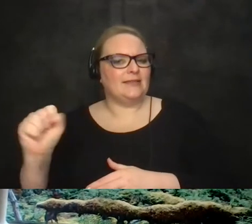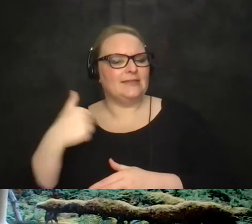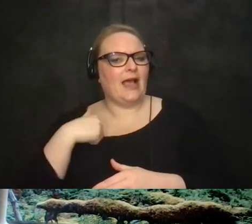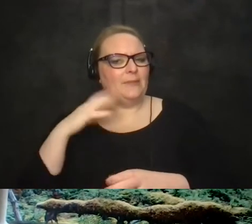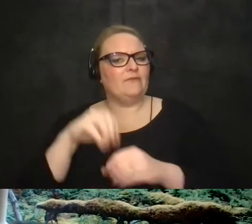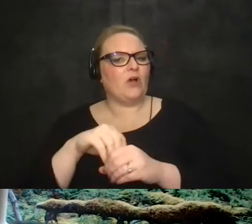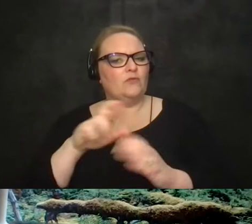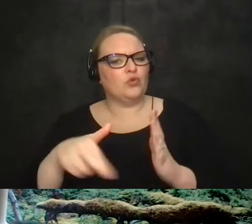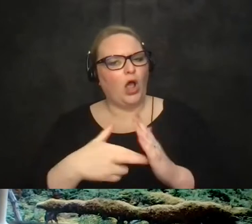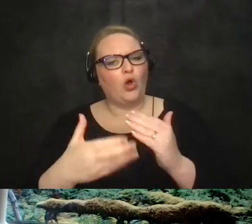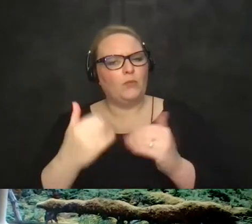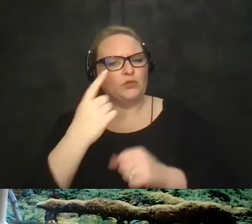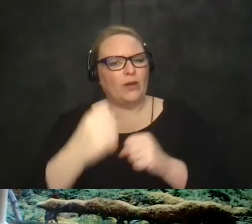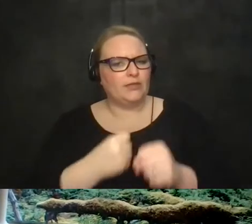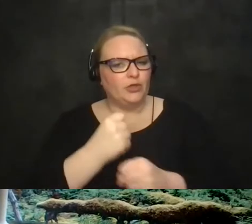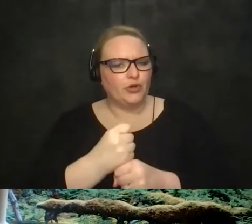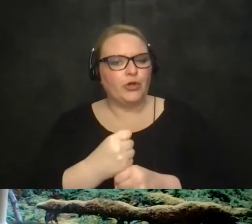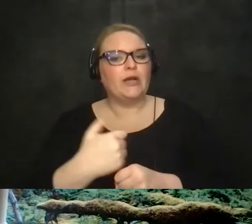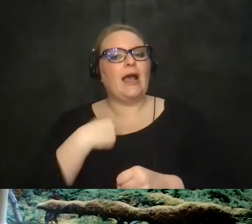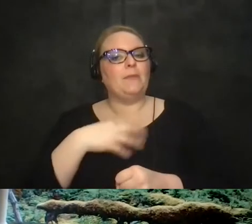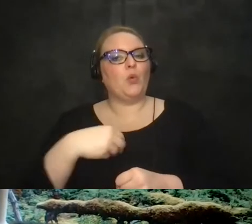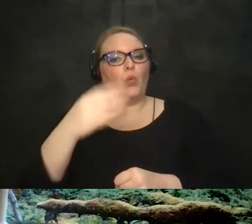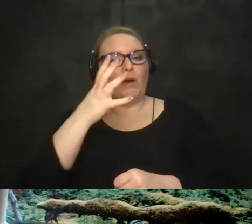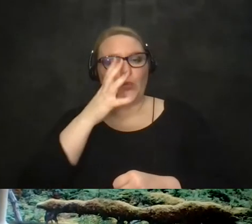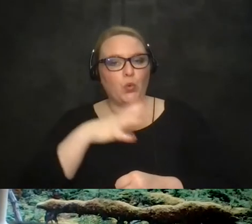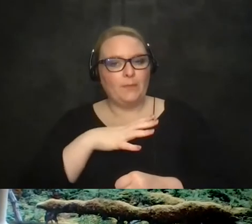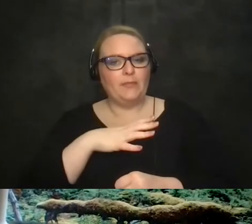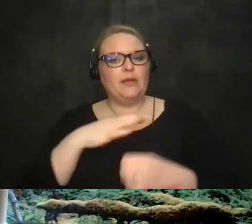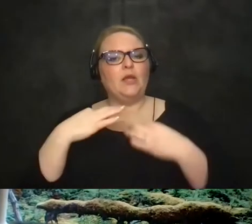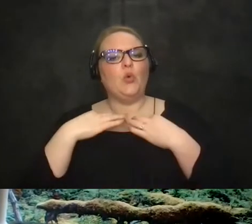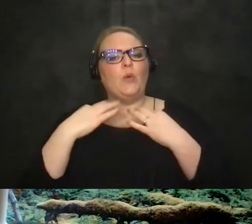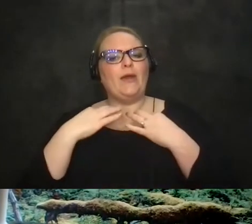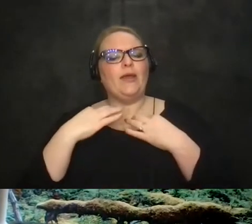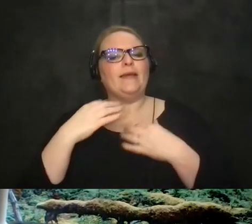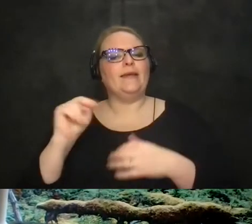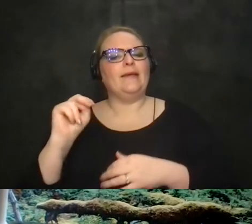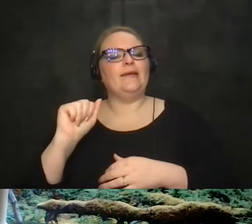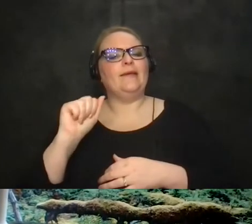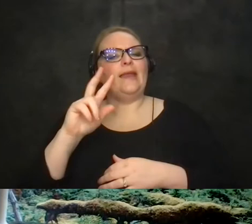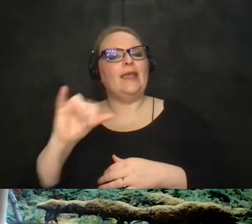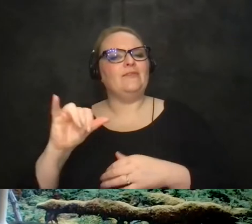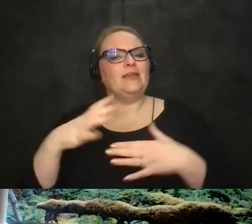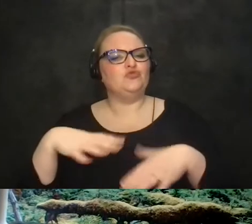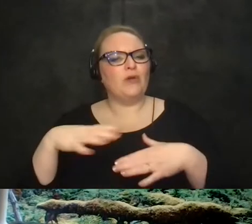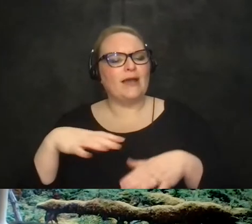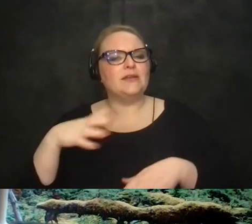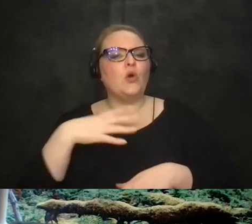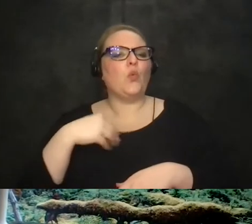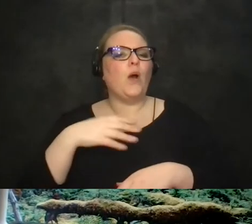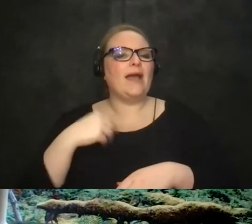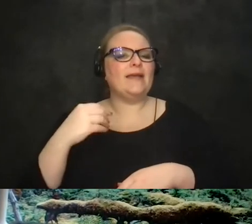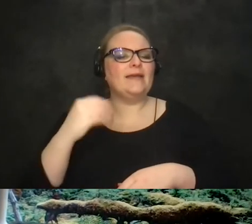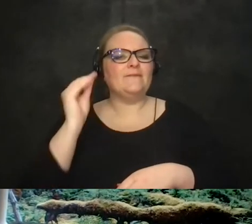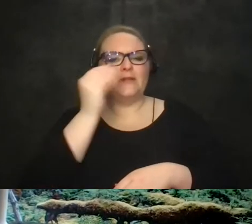this role for almost a year uh i'm a white woman i'm wearing a navy blue dress with white flowers on it